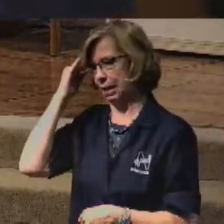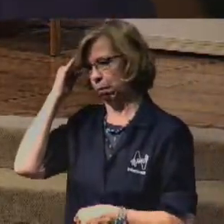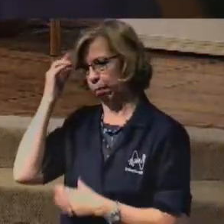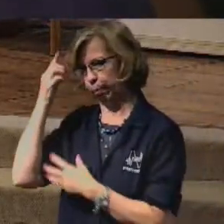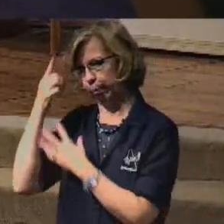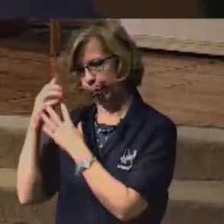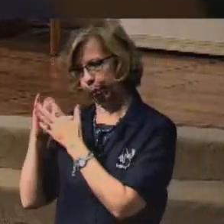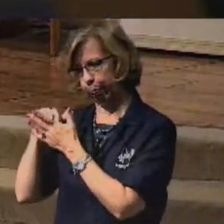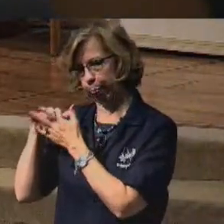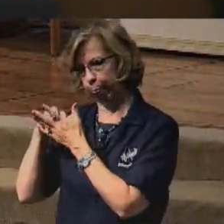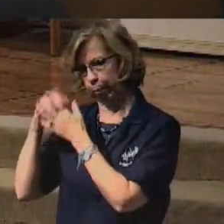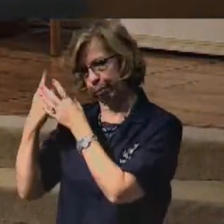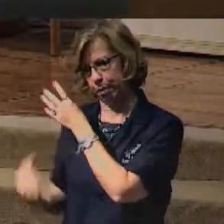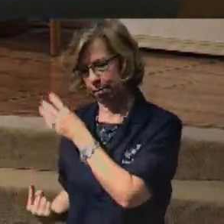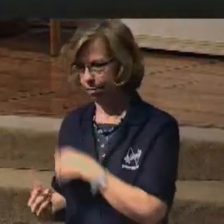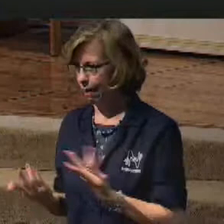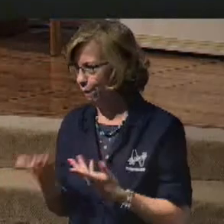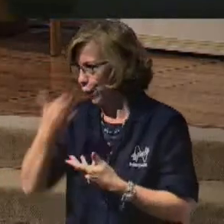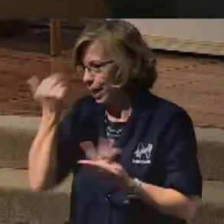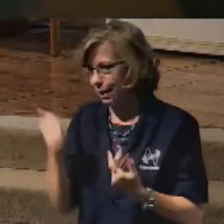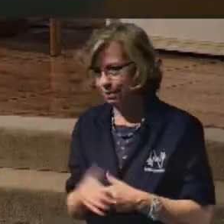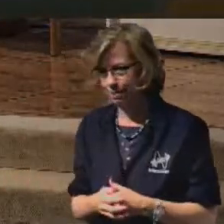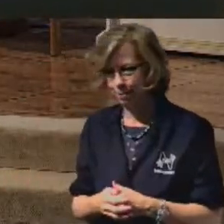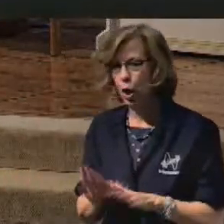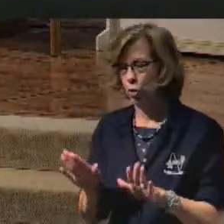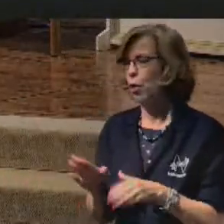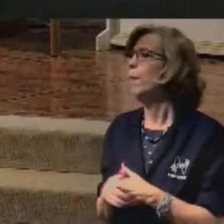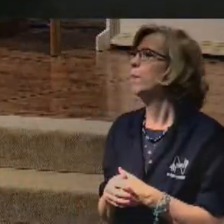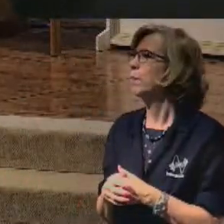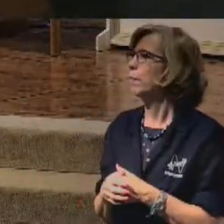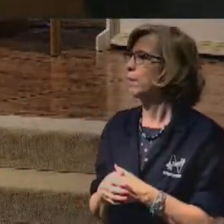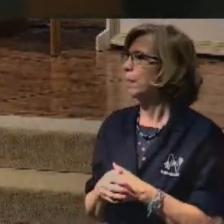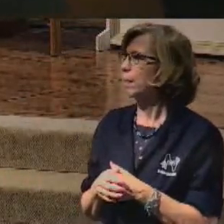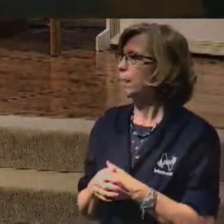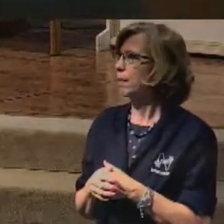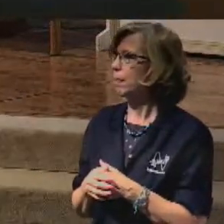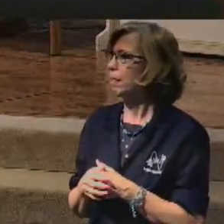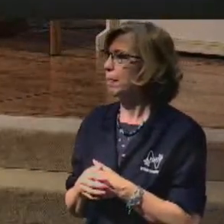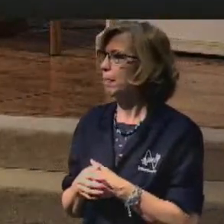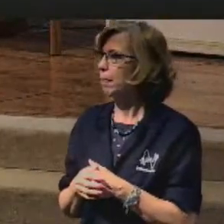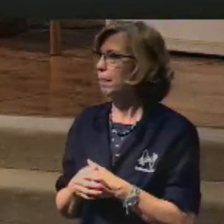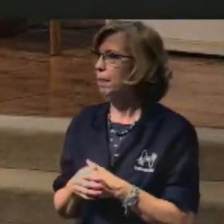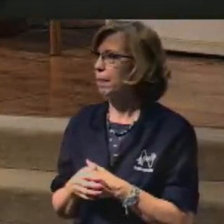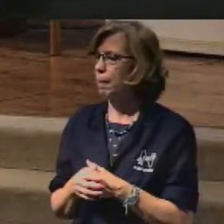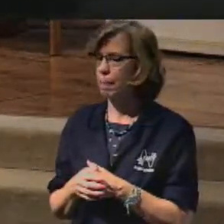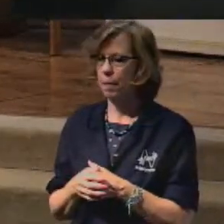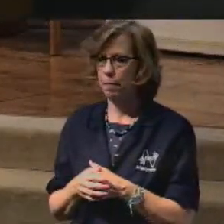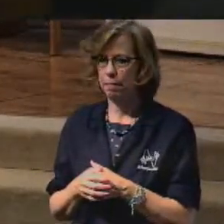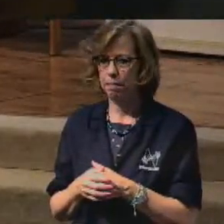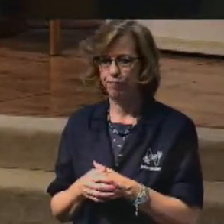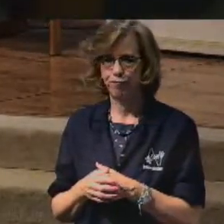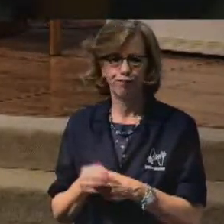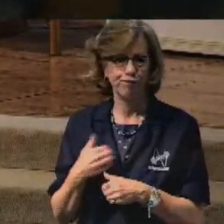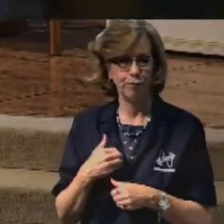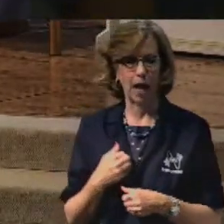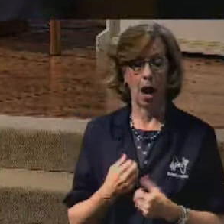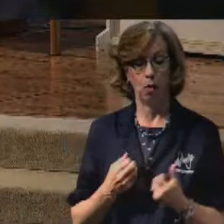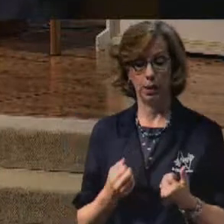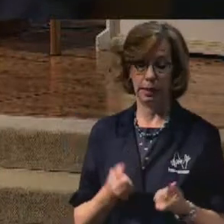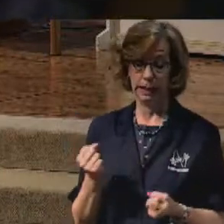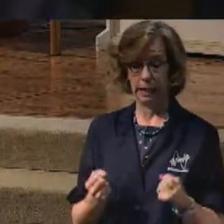So, Brother Tony, what I did, I'm driving after I was sitting at a stoplight texting you.